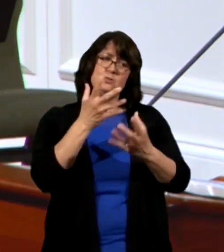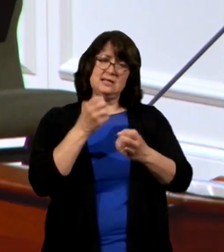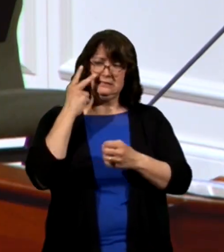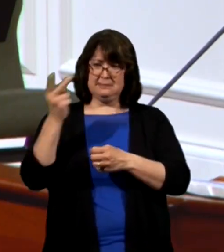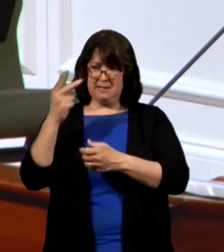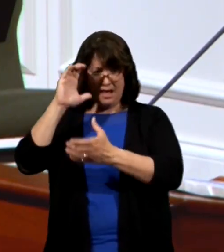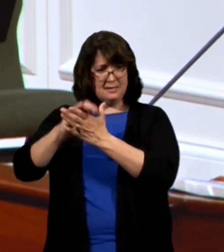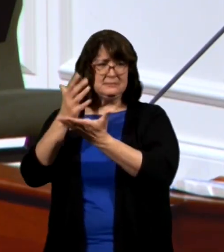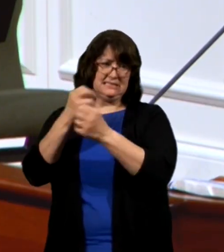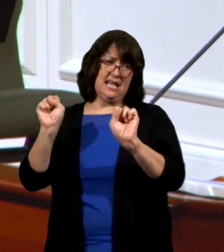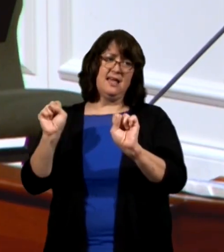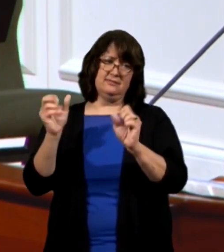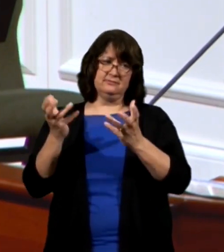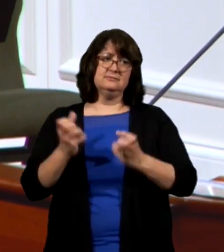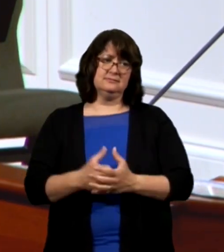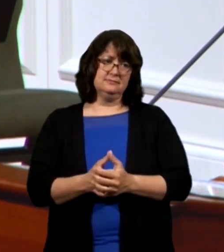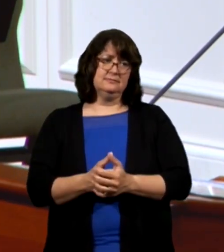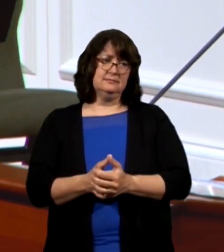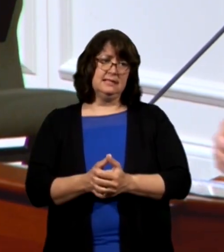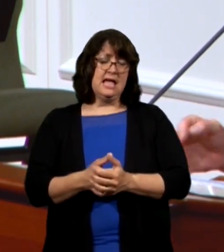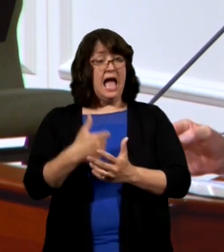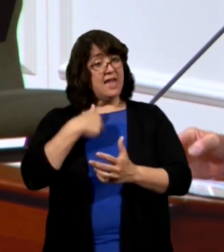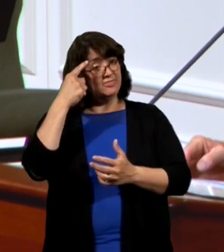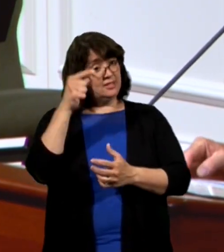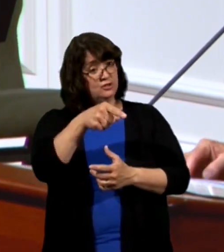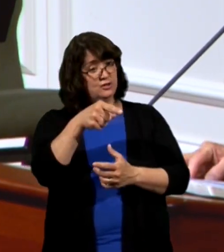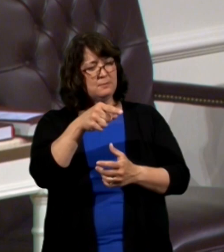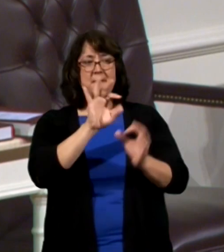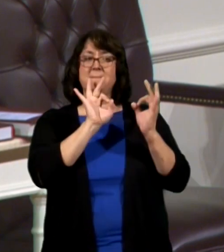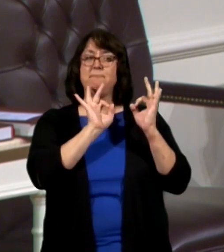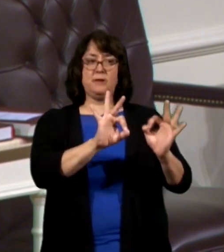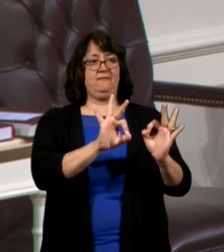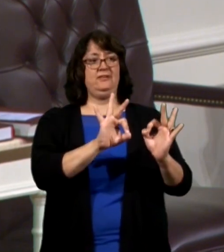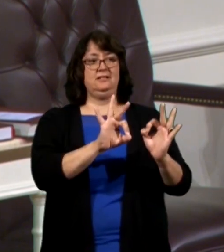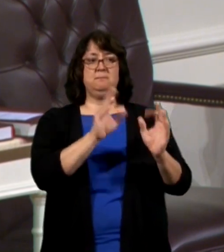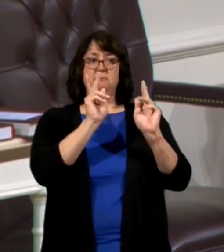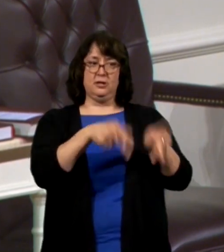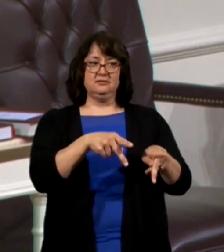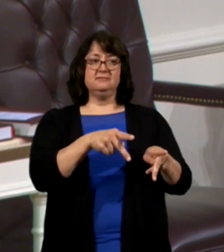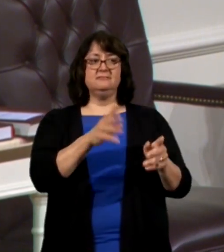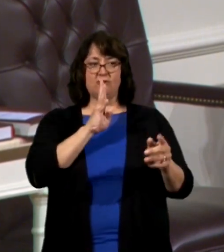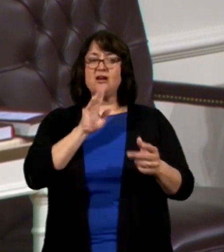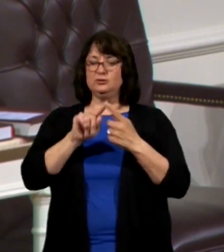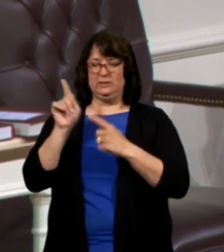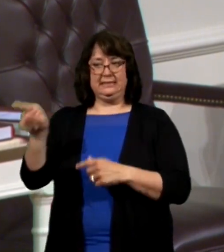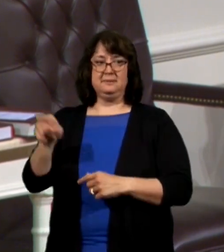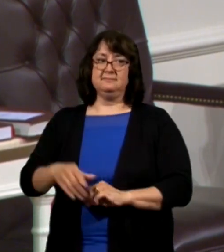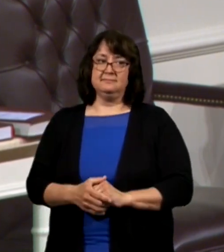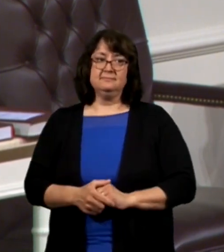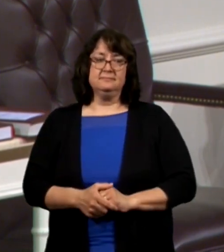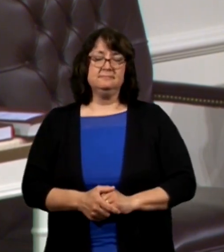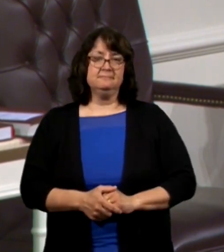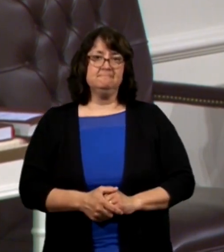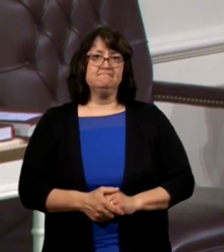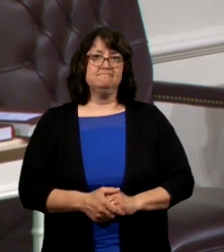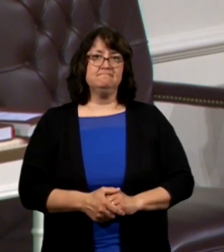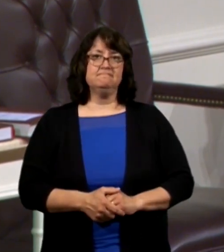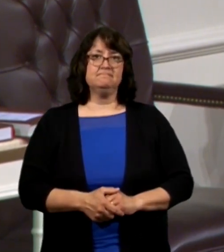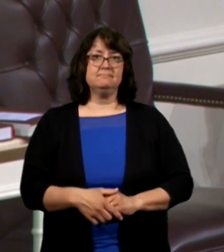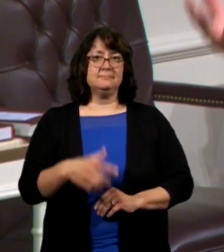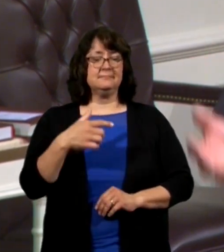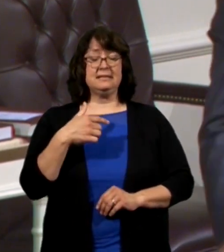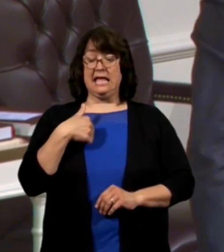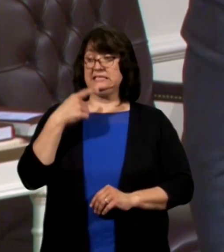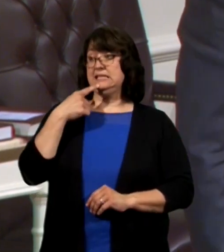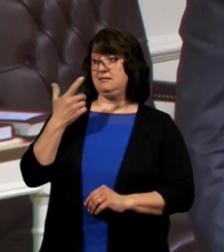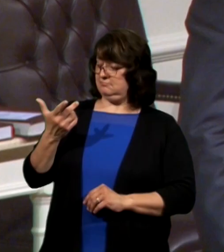to see my husband saved and I think you'd be the perfect person to talk to him and